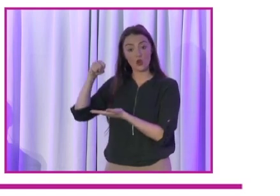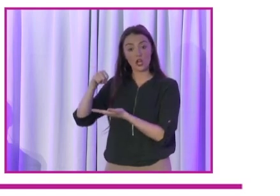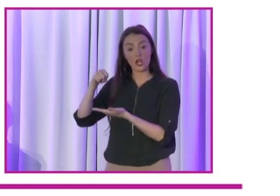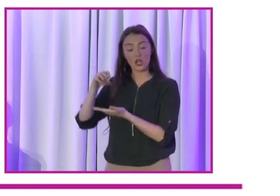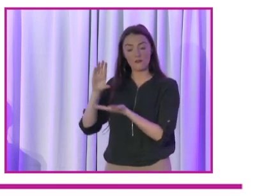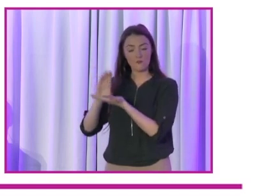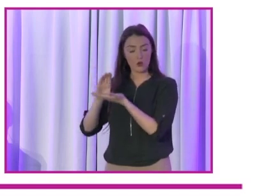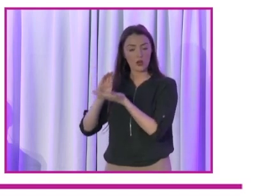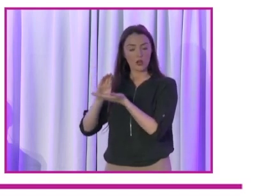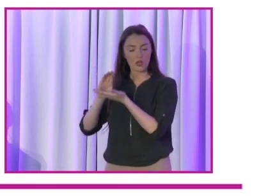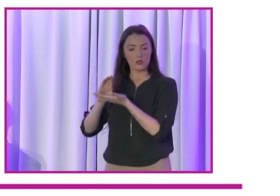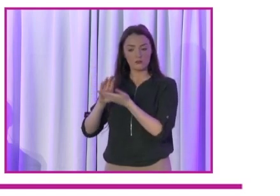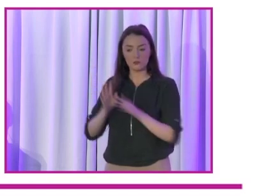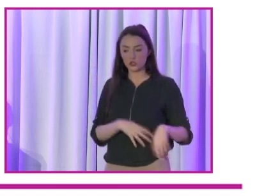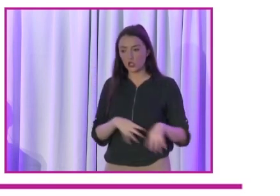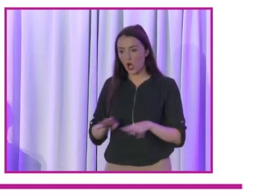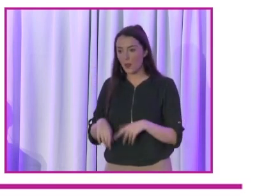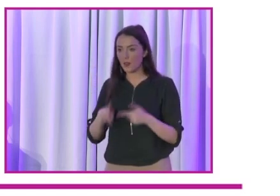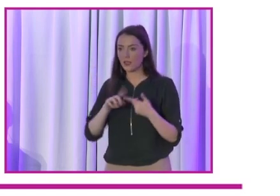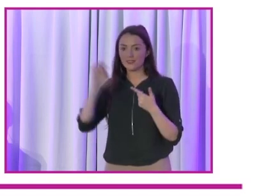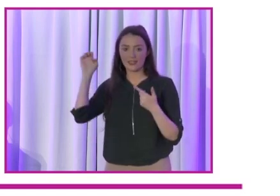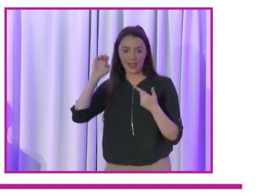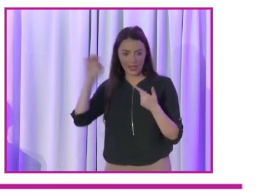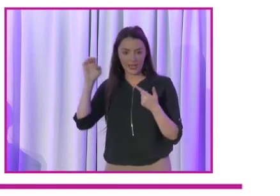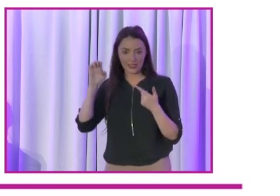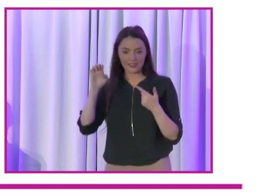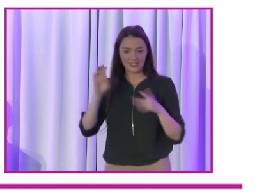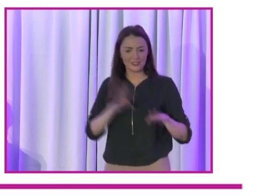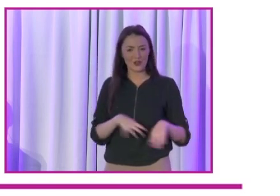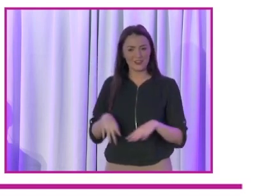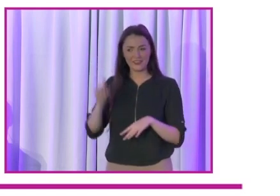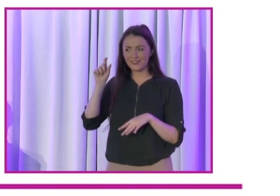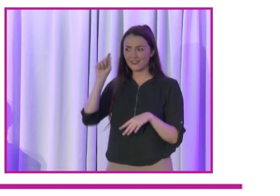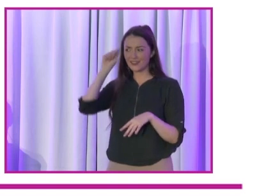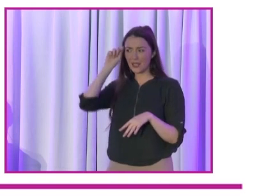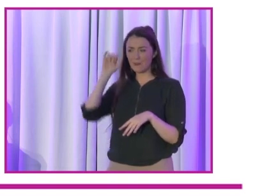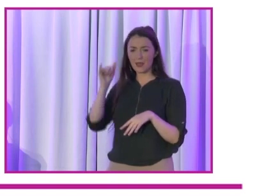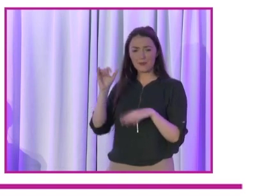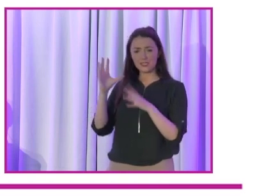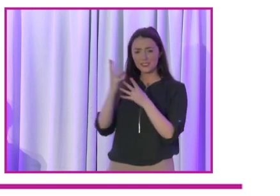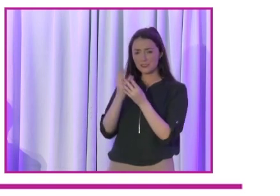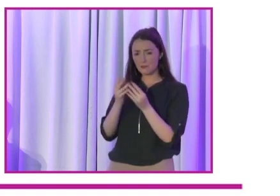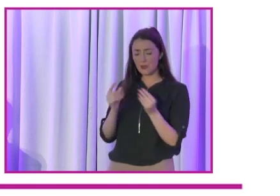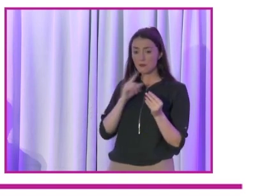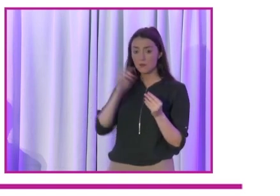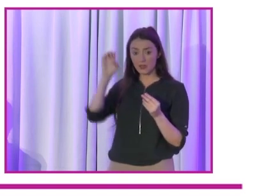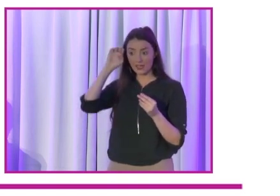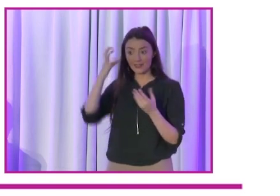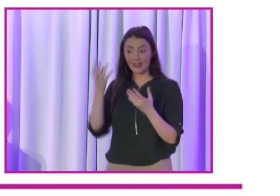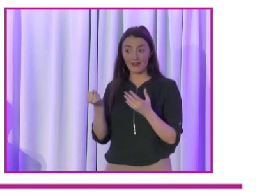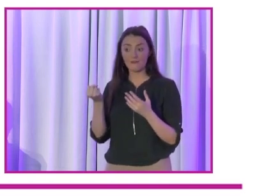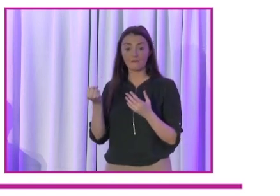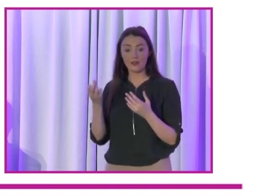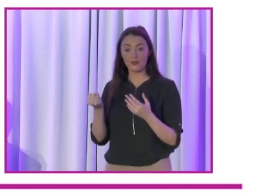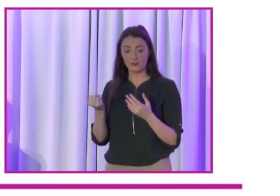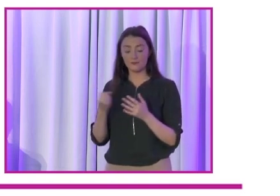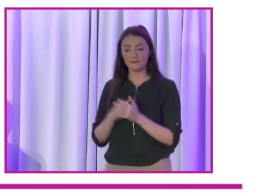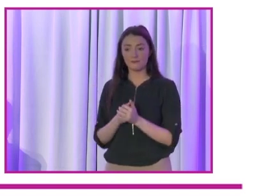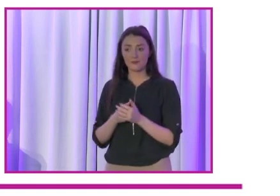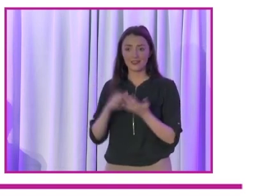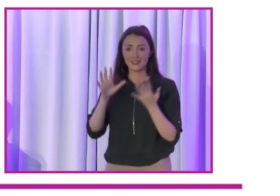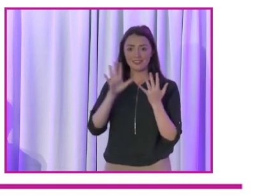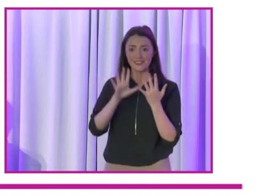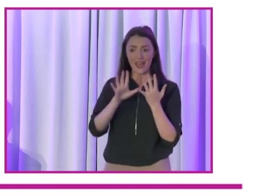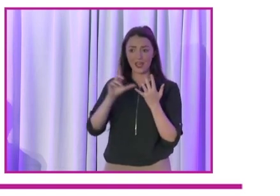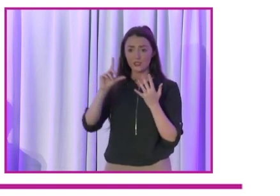and England, it seems to have disappeared in England, it's not in Scotland, where you actually, you know, the sums range from a couple of hundred pounds to I think maybe ten